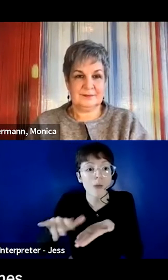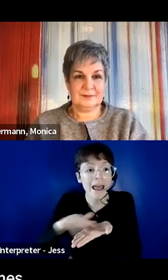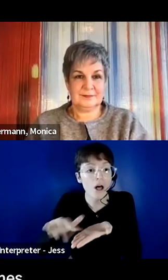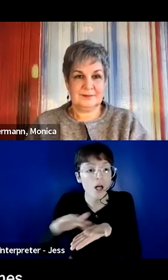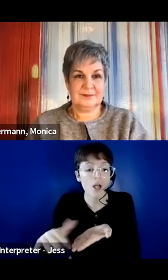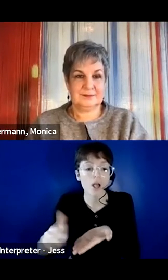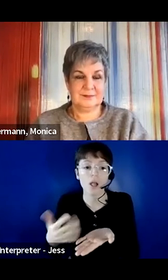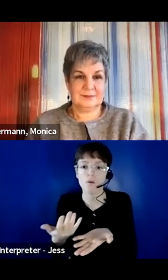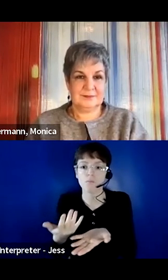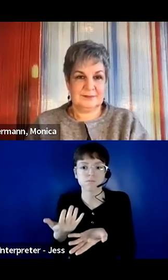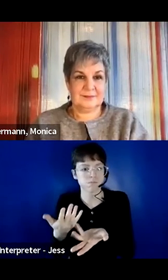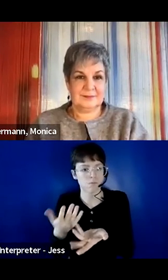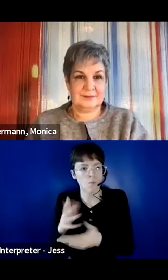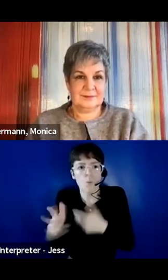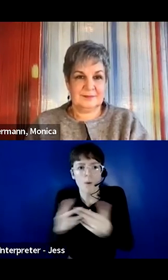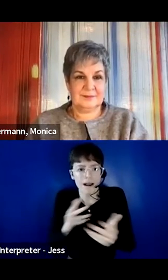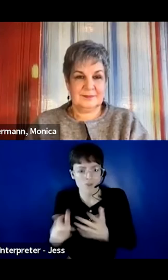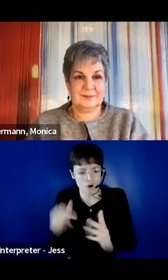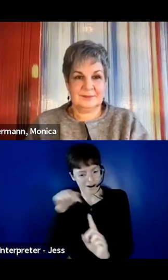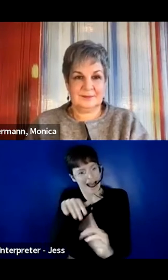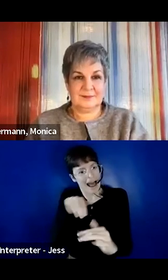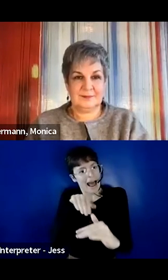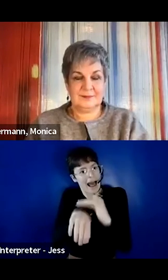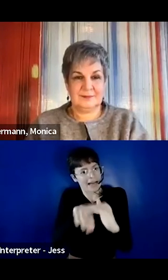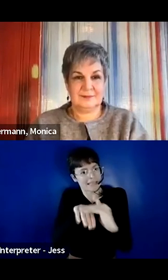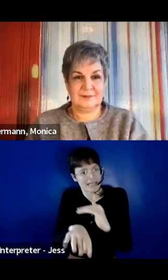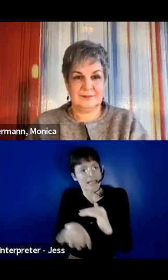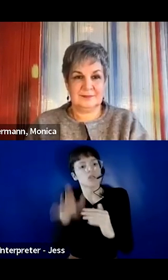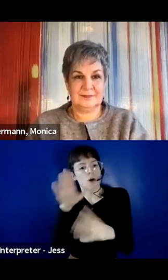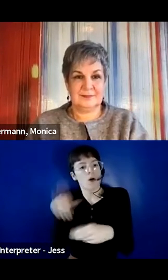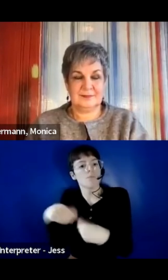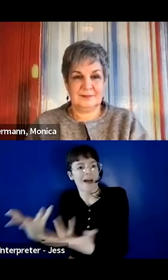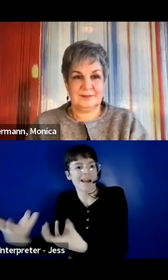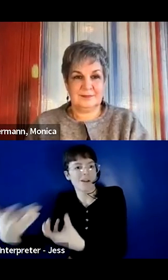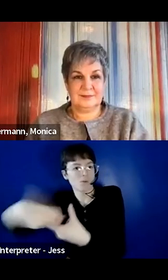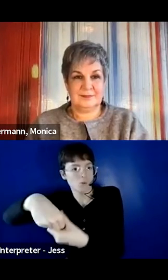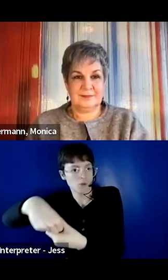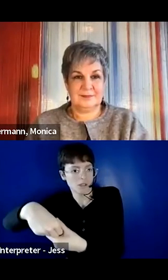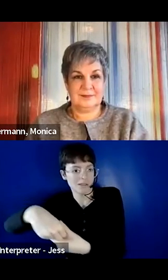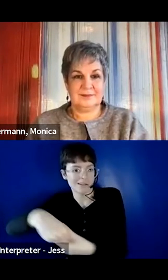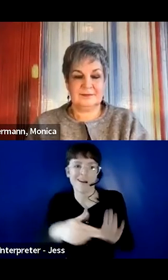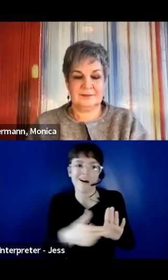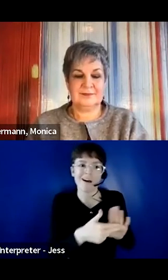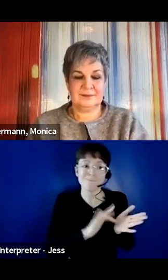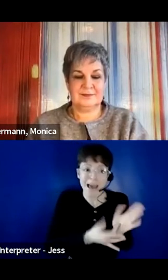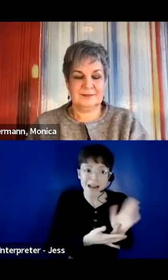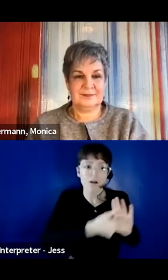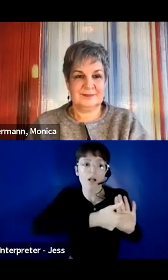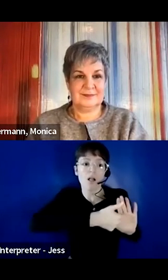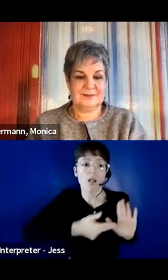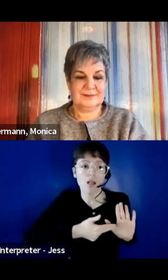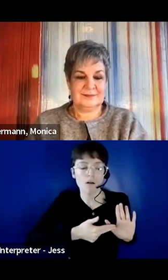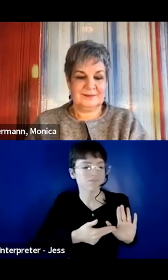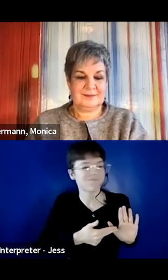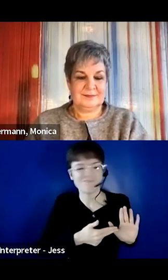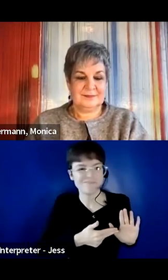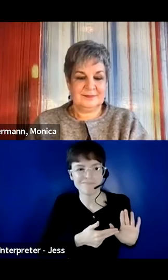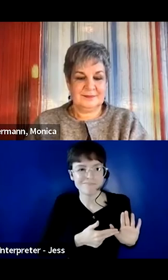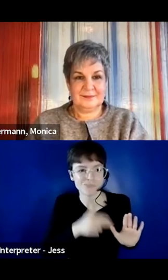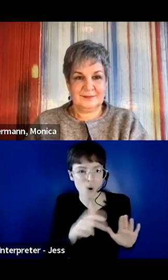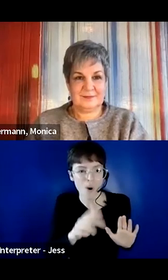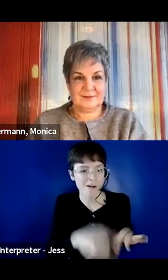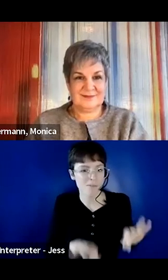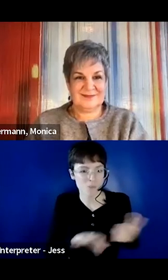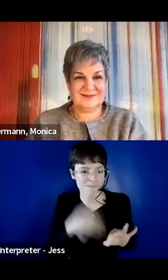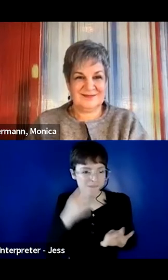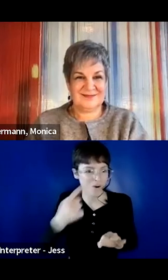inclusive for everyone. What matters is the inclusion, not the specific diagnosis. And so not